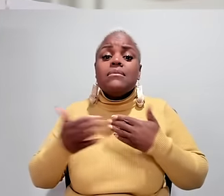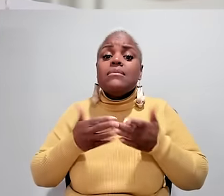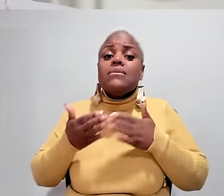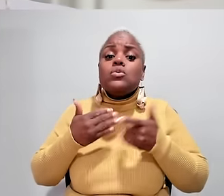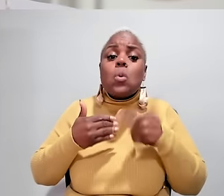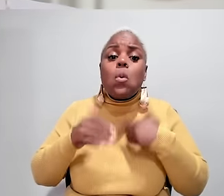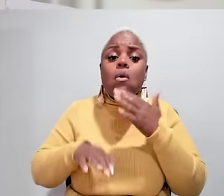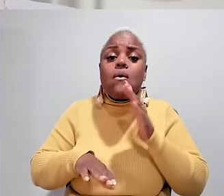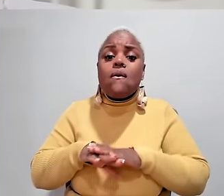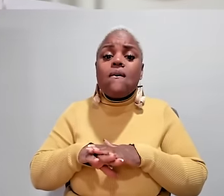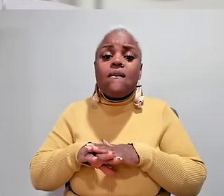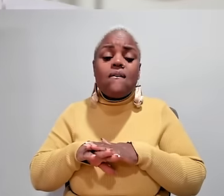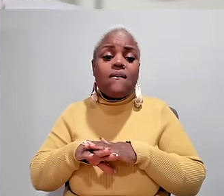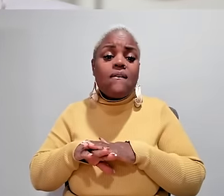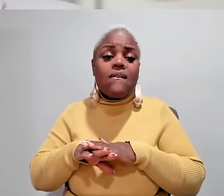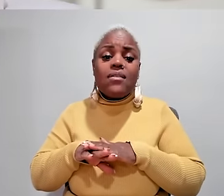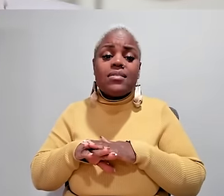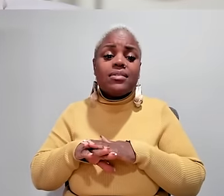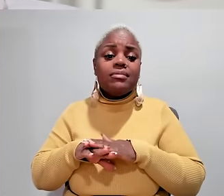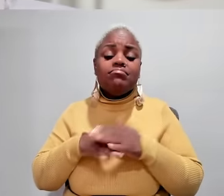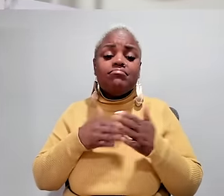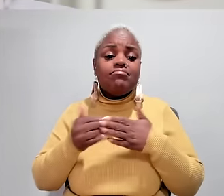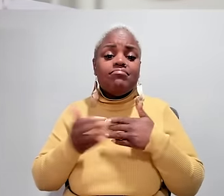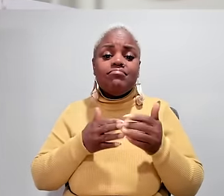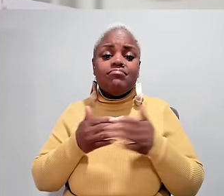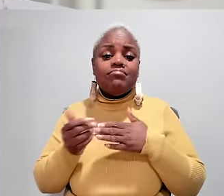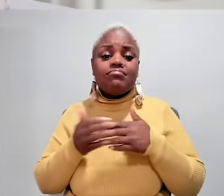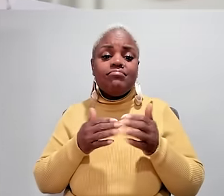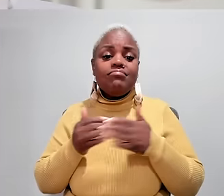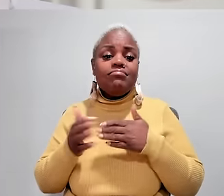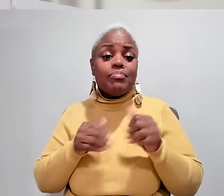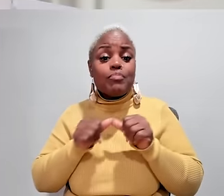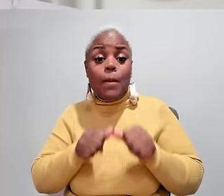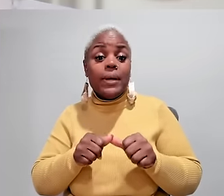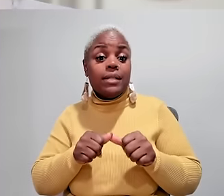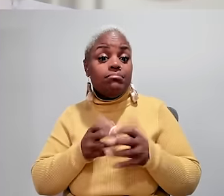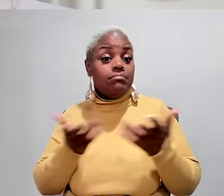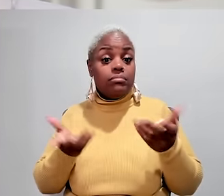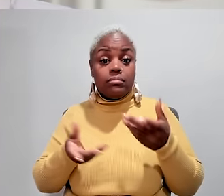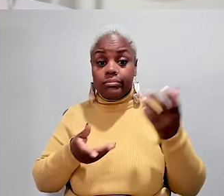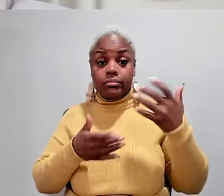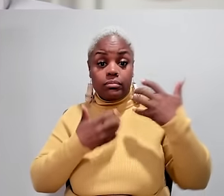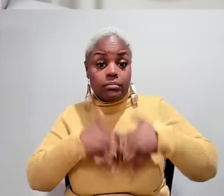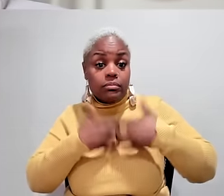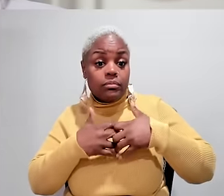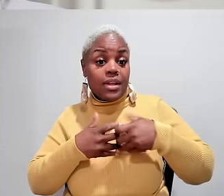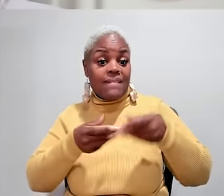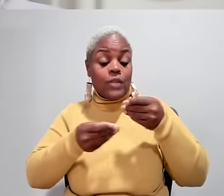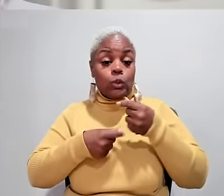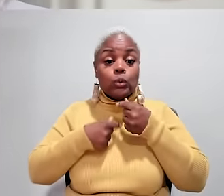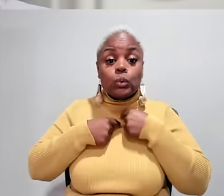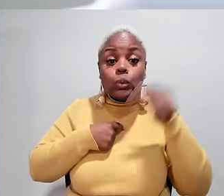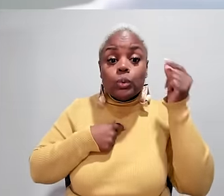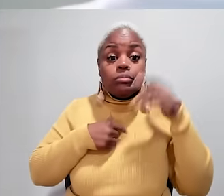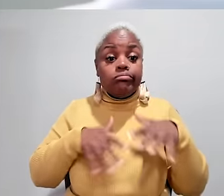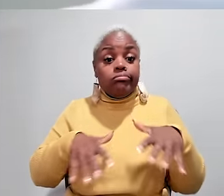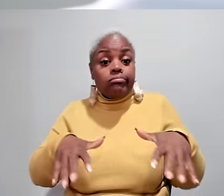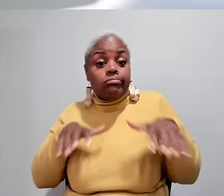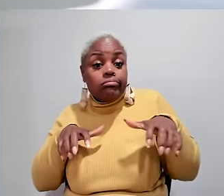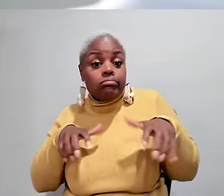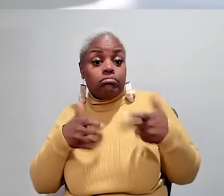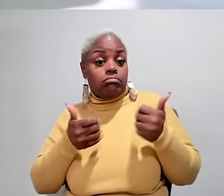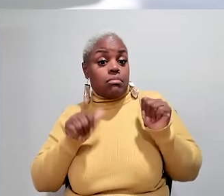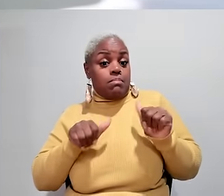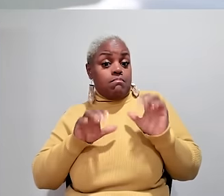to extend my life even if it's going on a permanent ventilator feeding